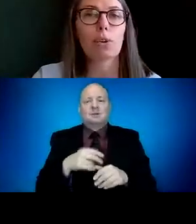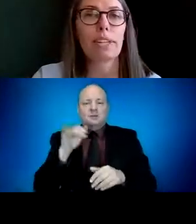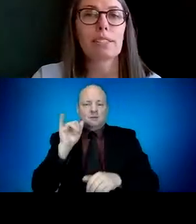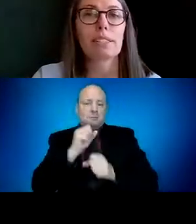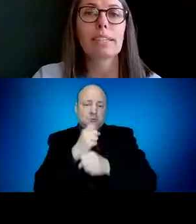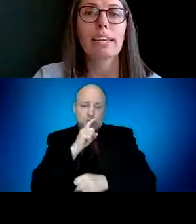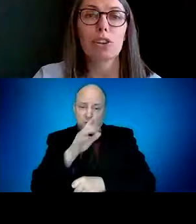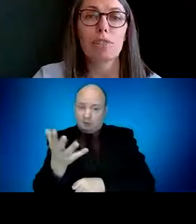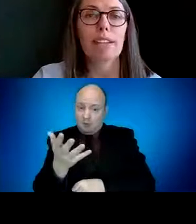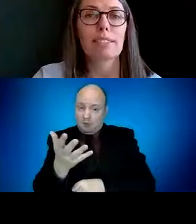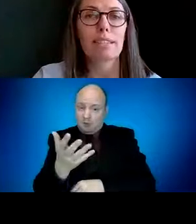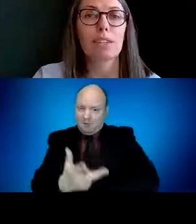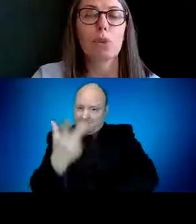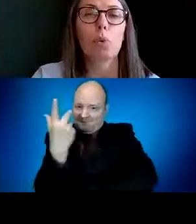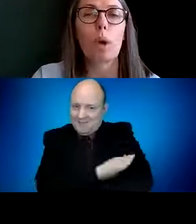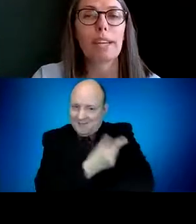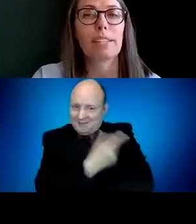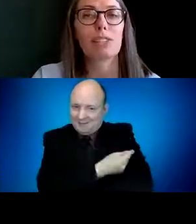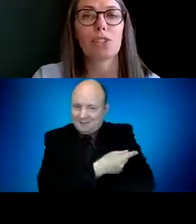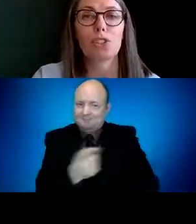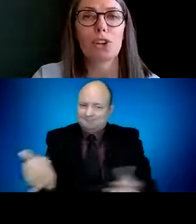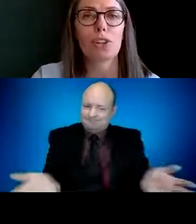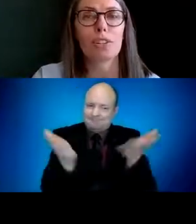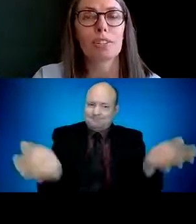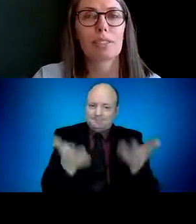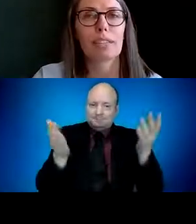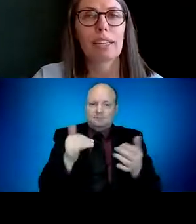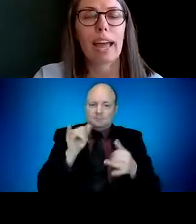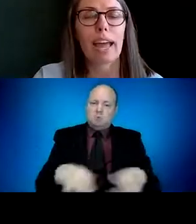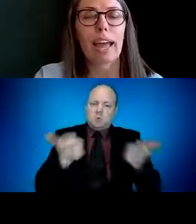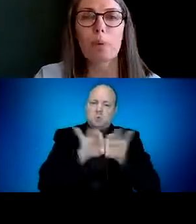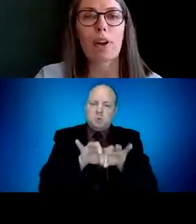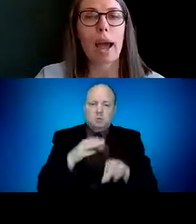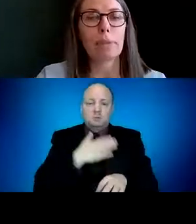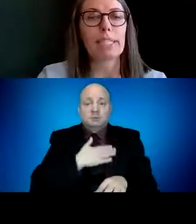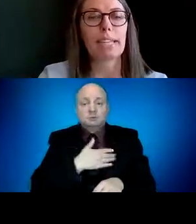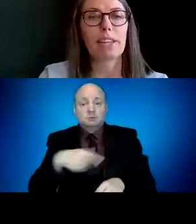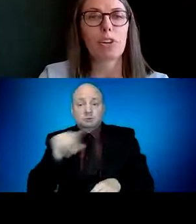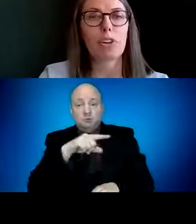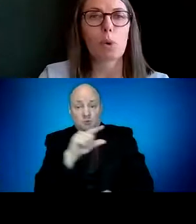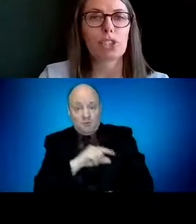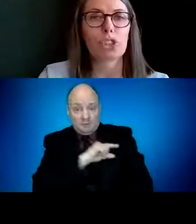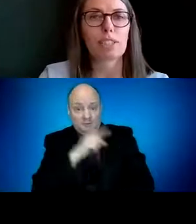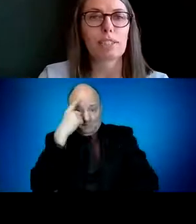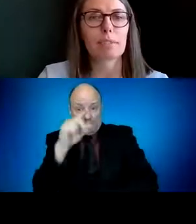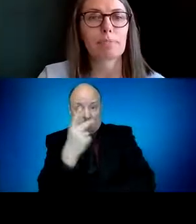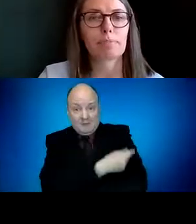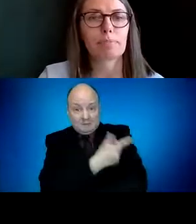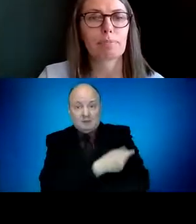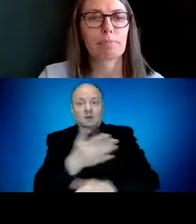Oregonians to get your vaccine when it is your turn. And now we are happy to take your questions.